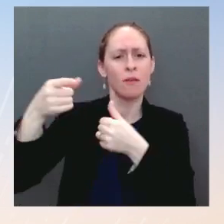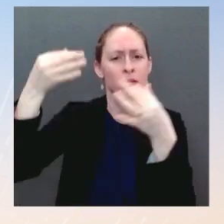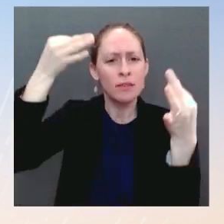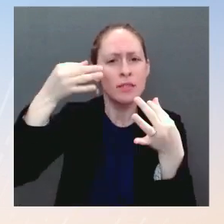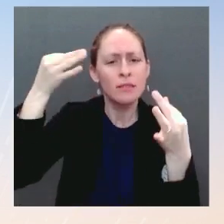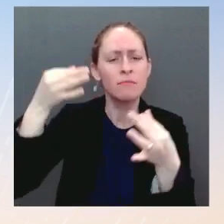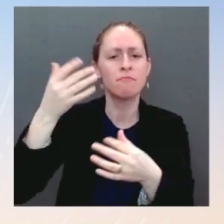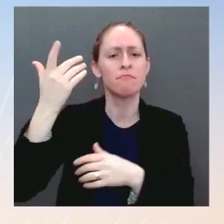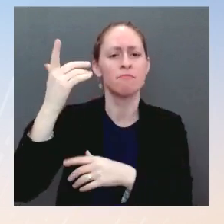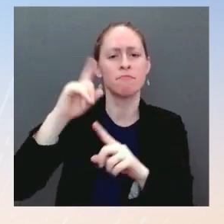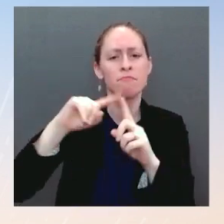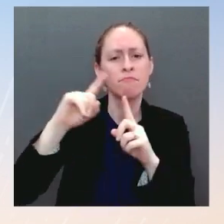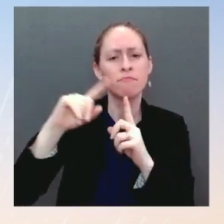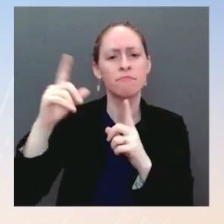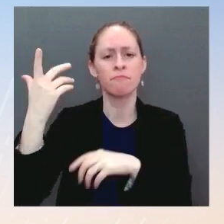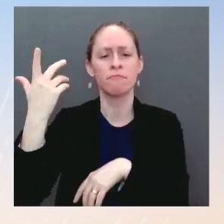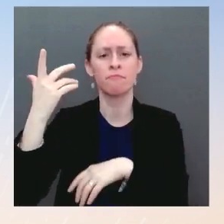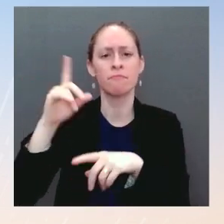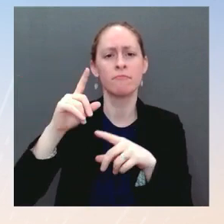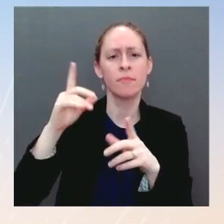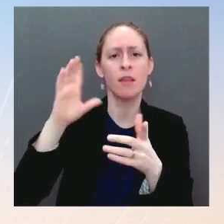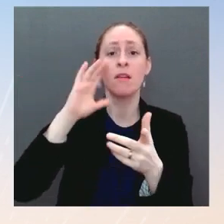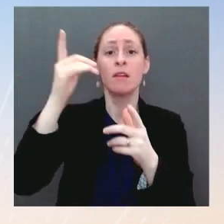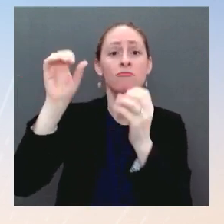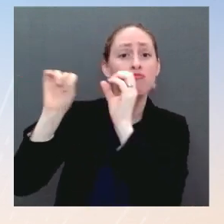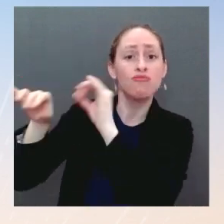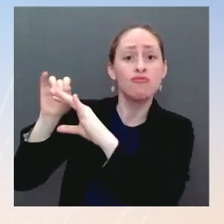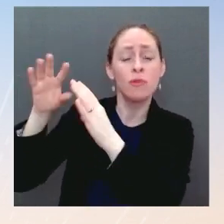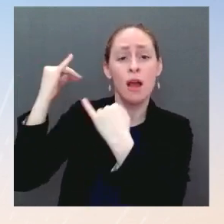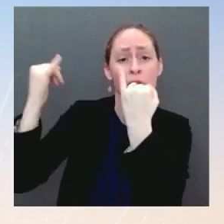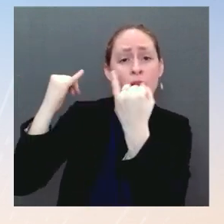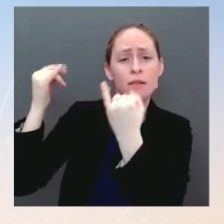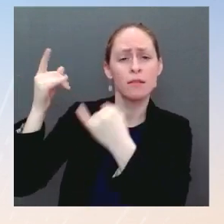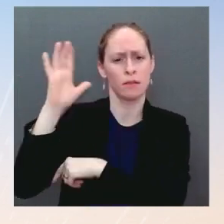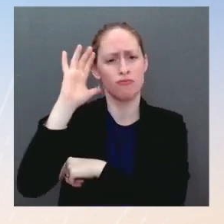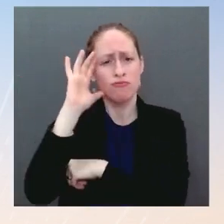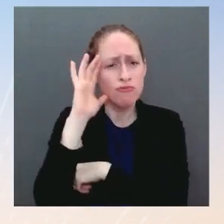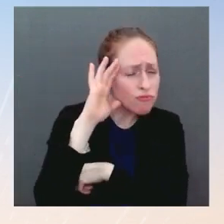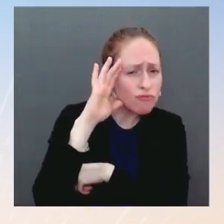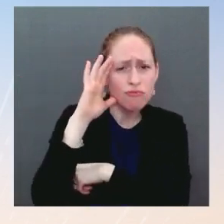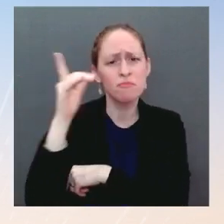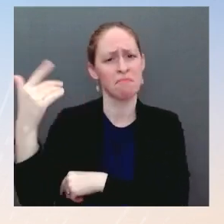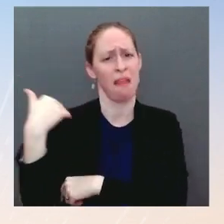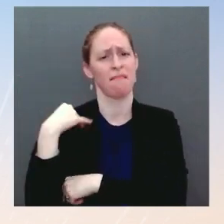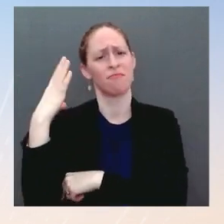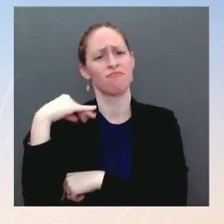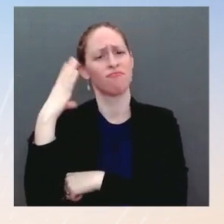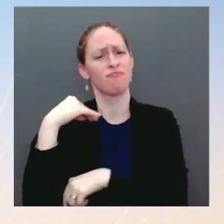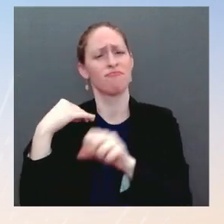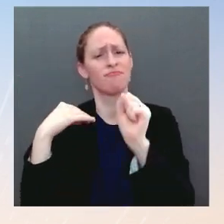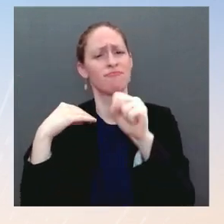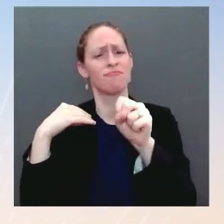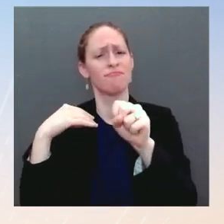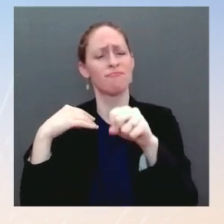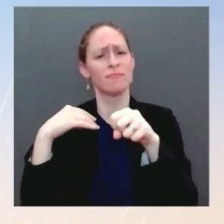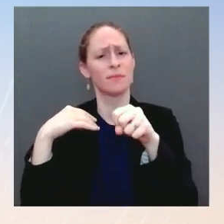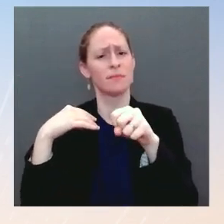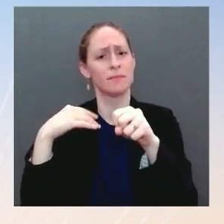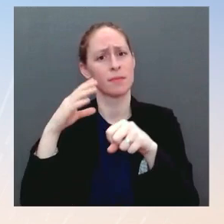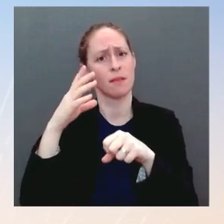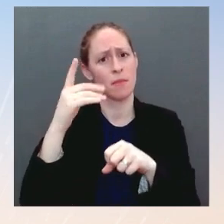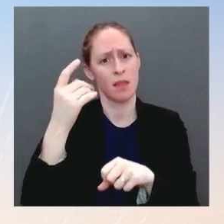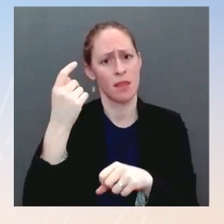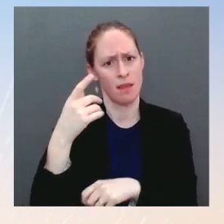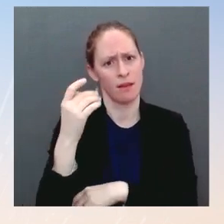and also a recognition of the solemn importance of the role any President plays in selecting a nominee to serve in a